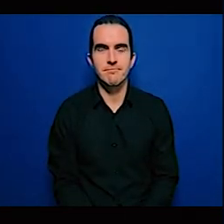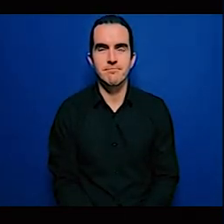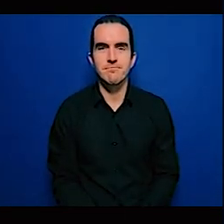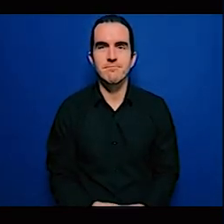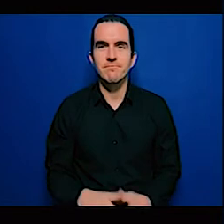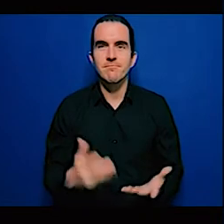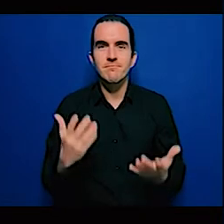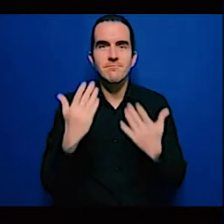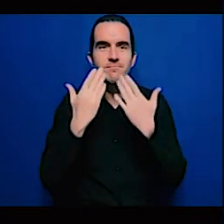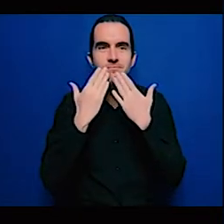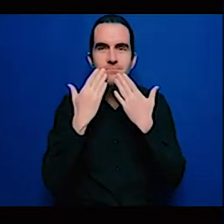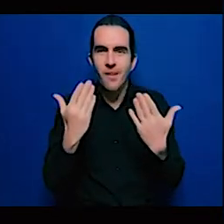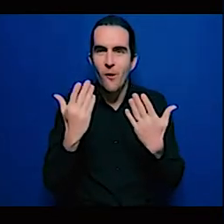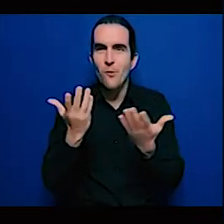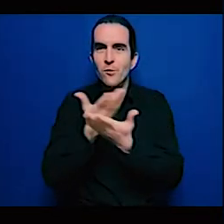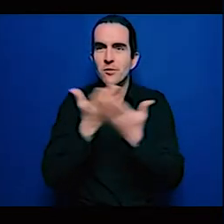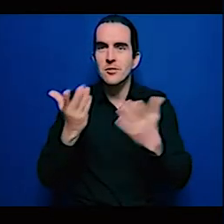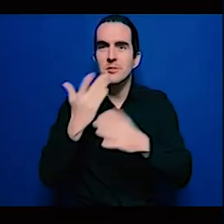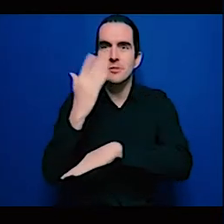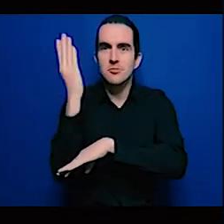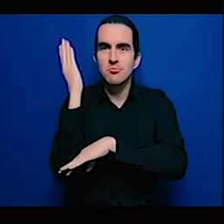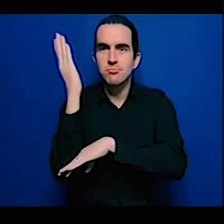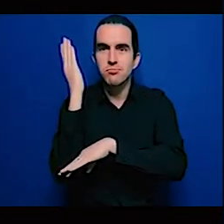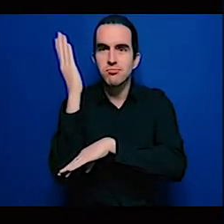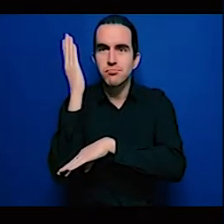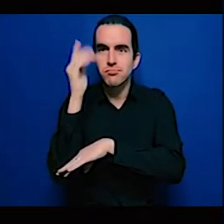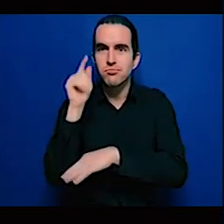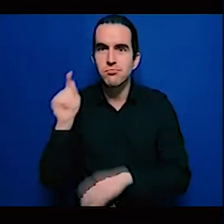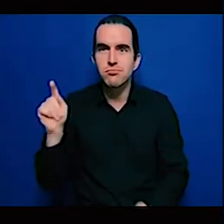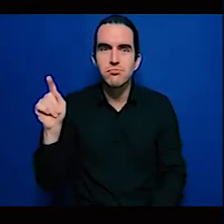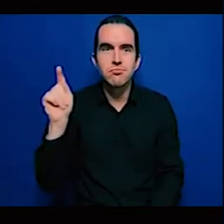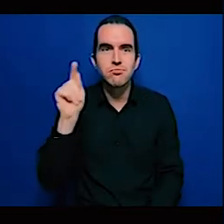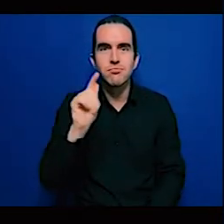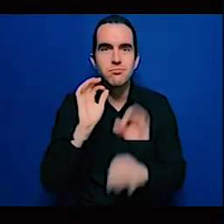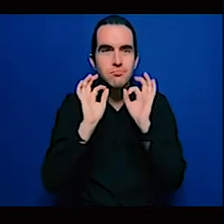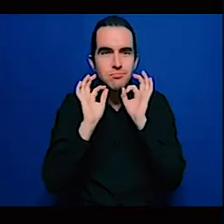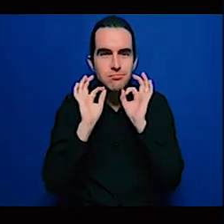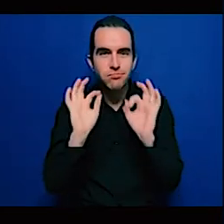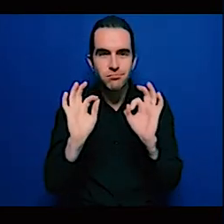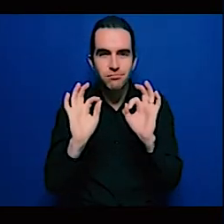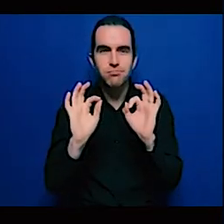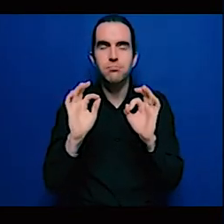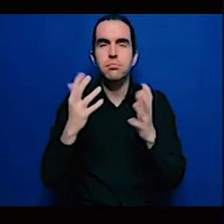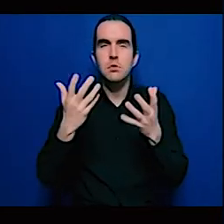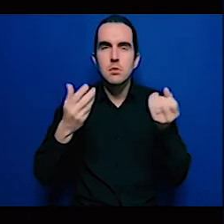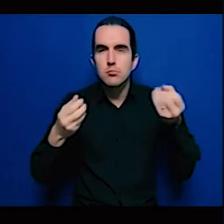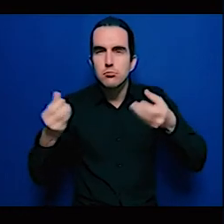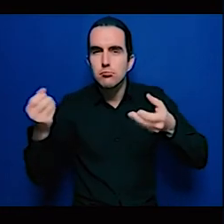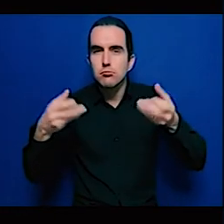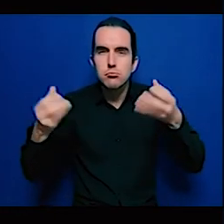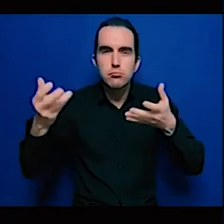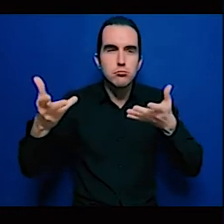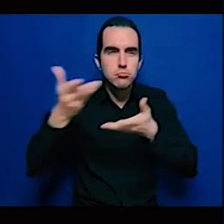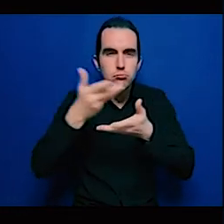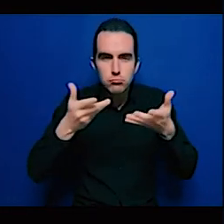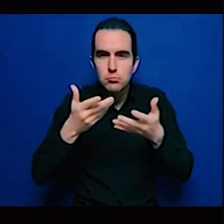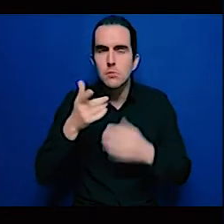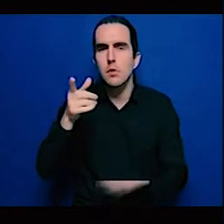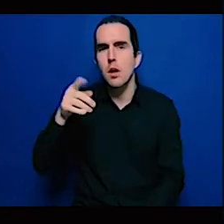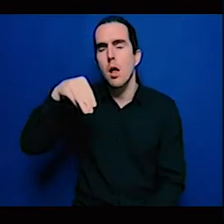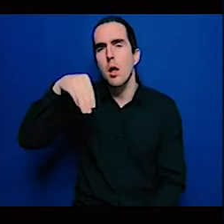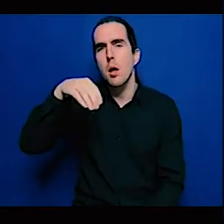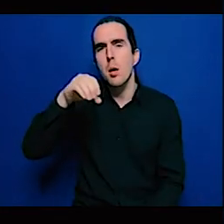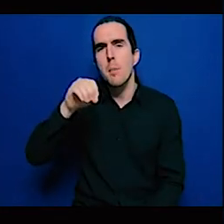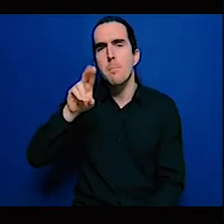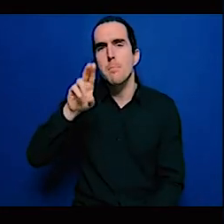Moussa has reminded us that a large part of the NDCs have to